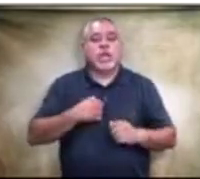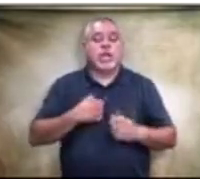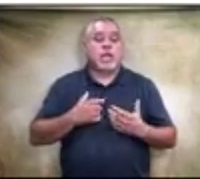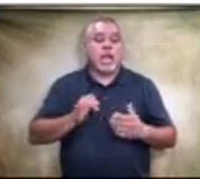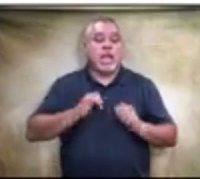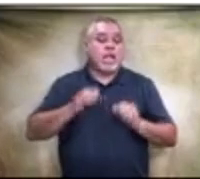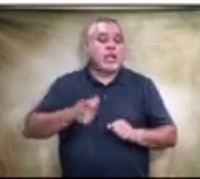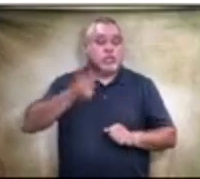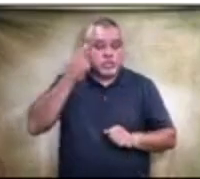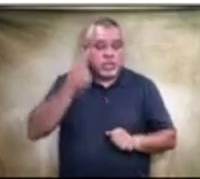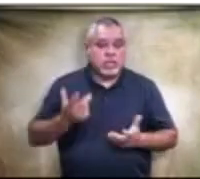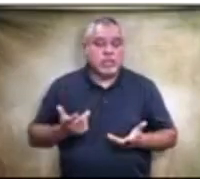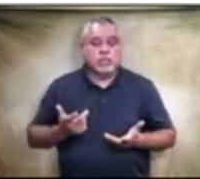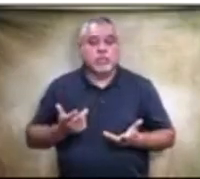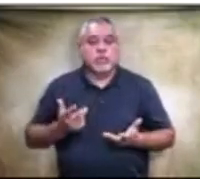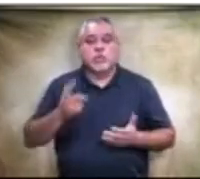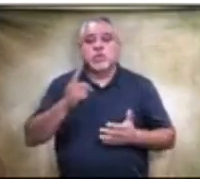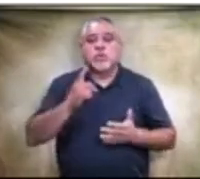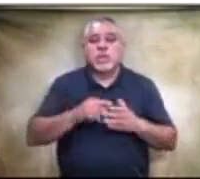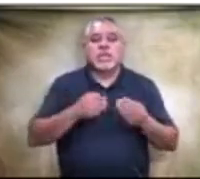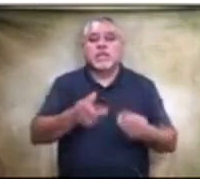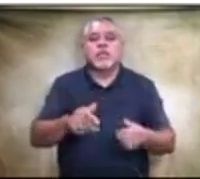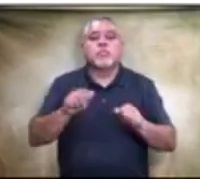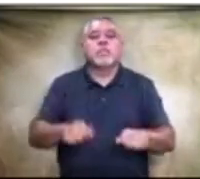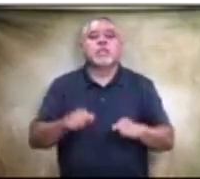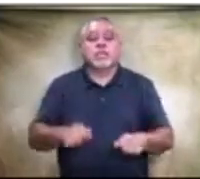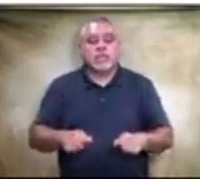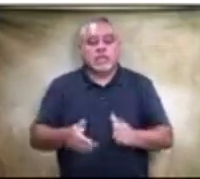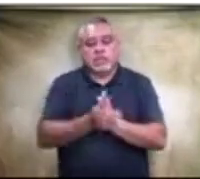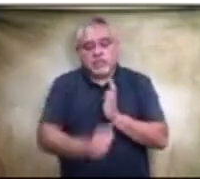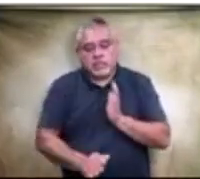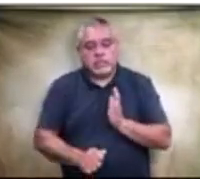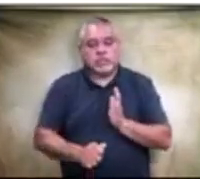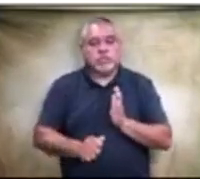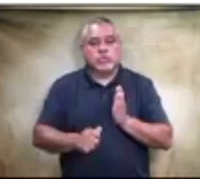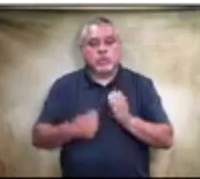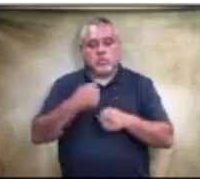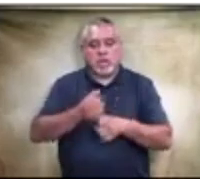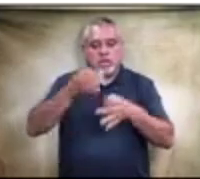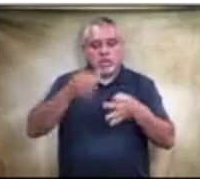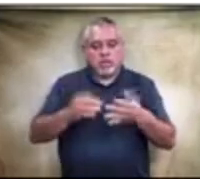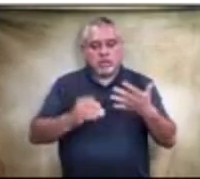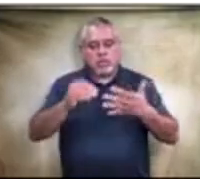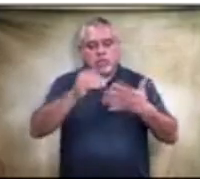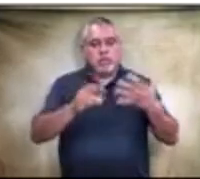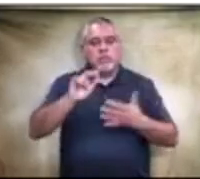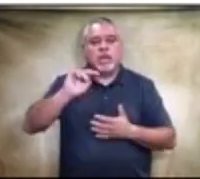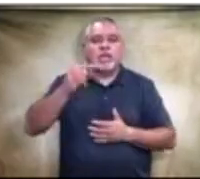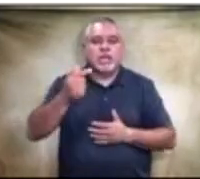understand what gives them the ability to make these rankings for these